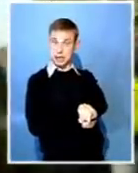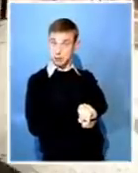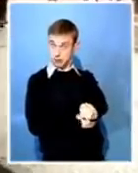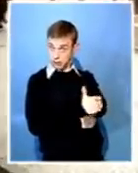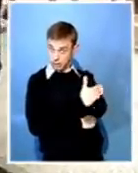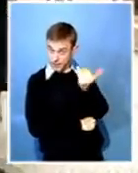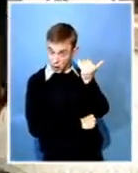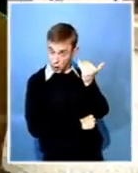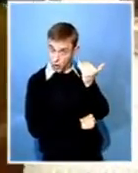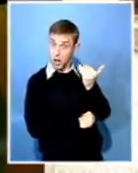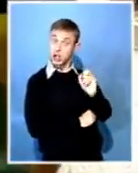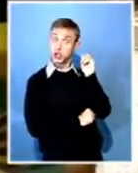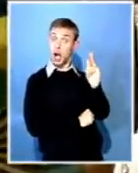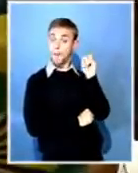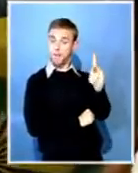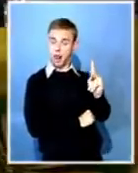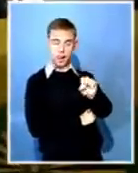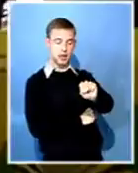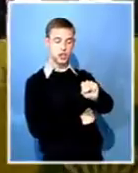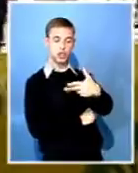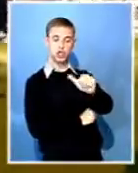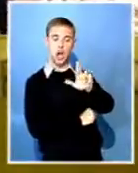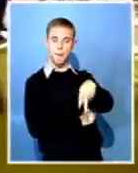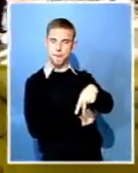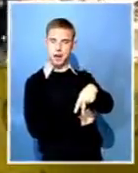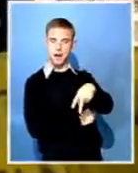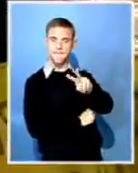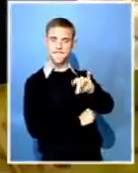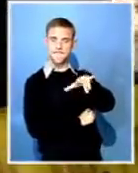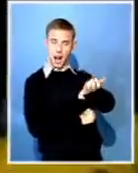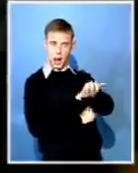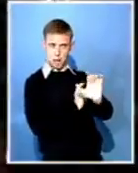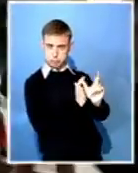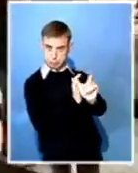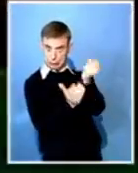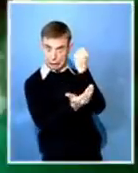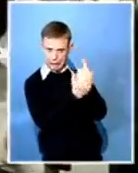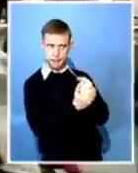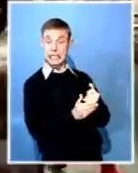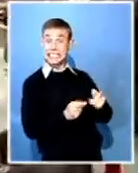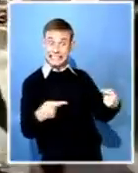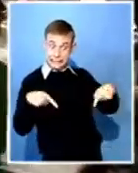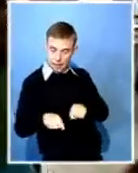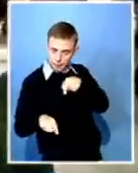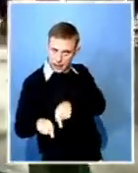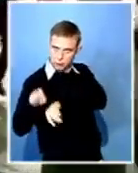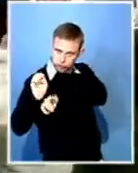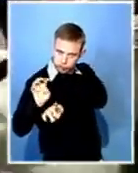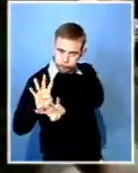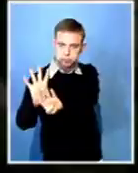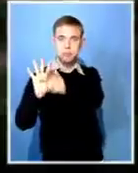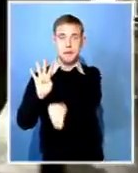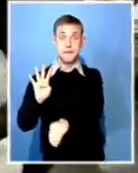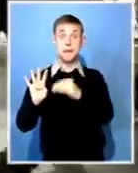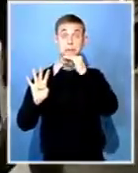Shabil massacre. He later skipped the country and was based in Tanzania and Ethiopia where he trained as a pilot. He